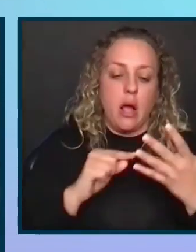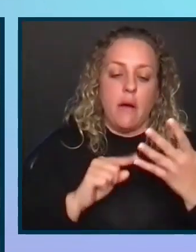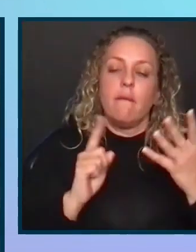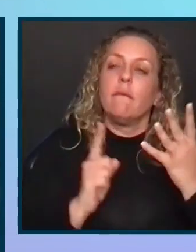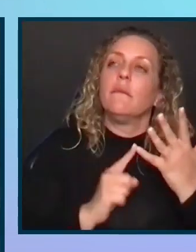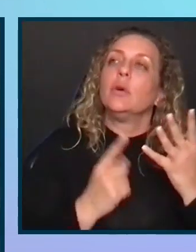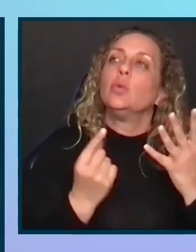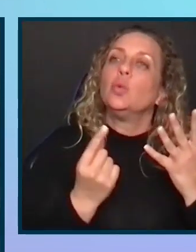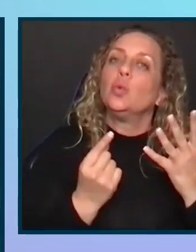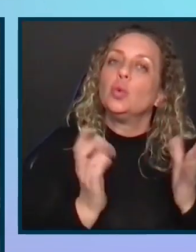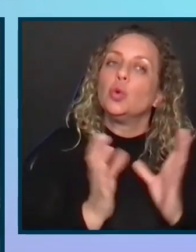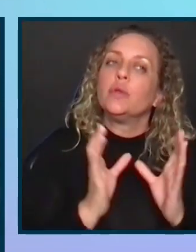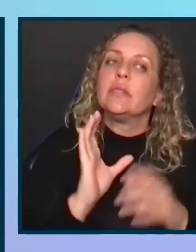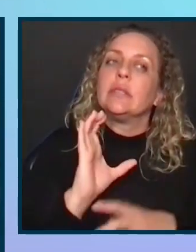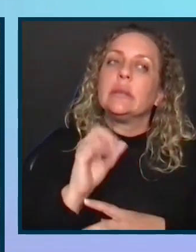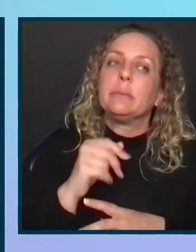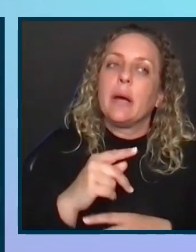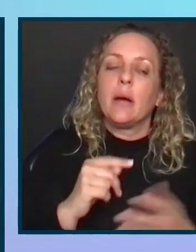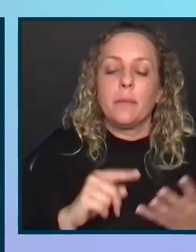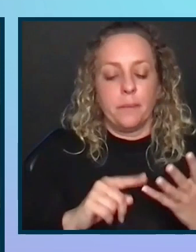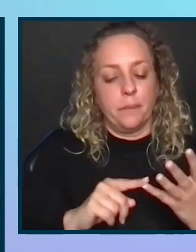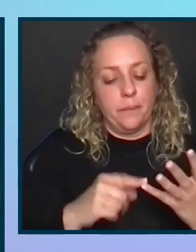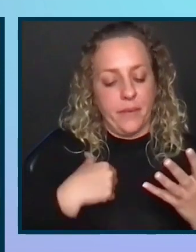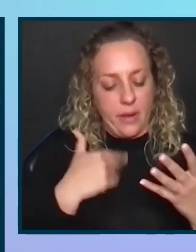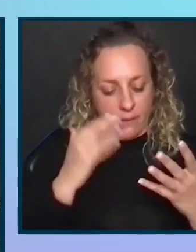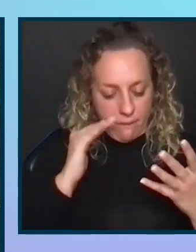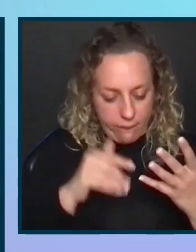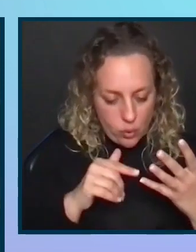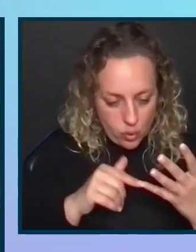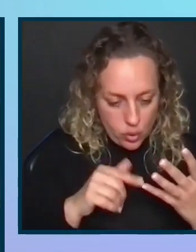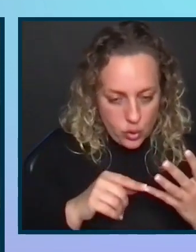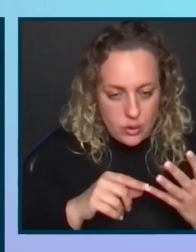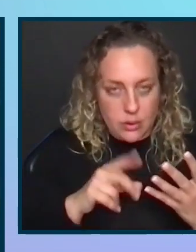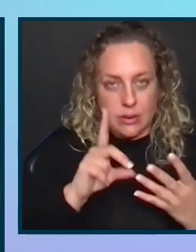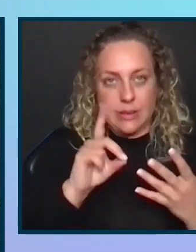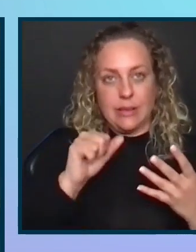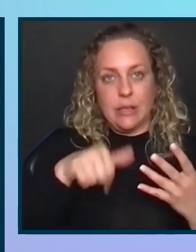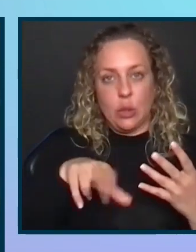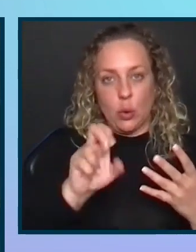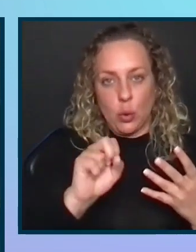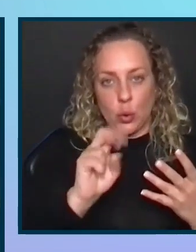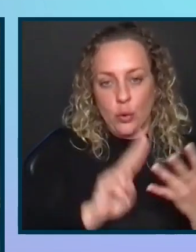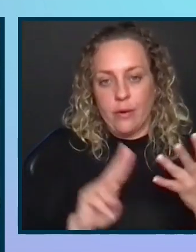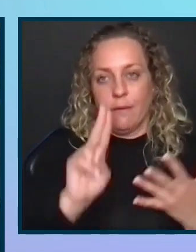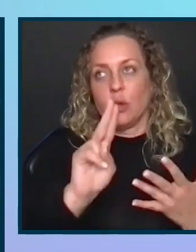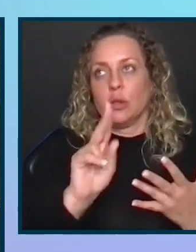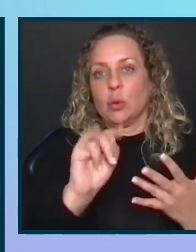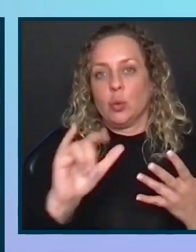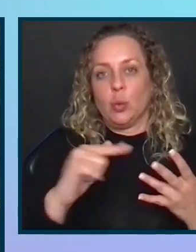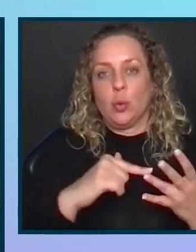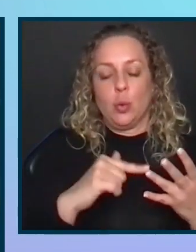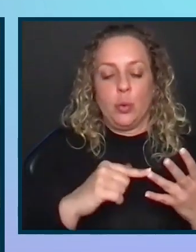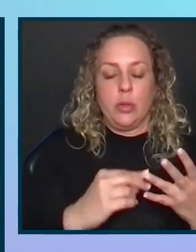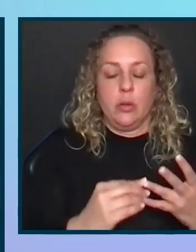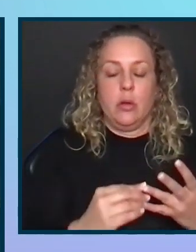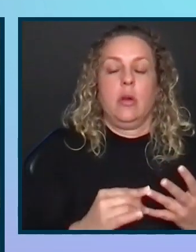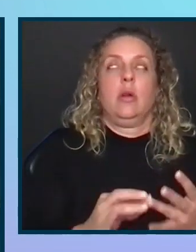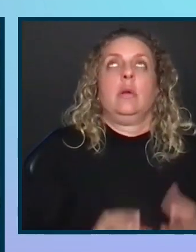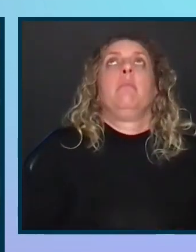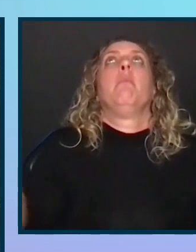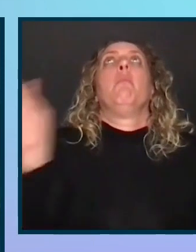And so I worked with that. We have the DQ University tool, which was monumental in my education.